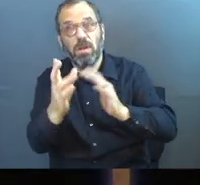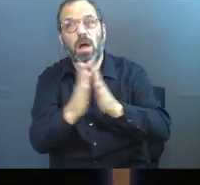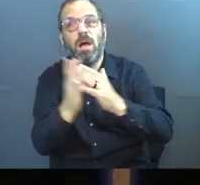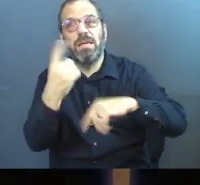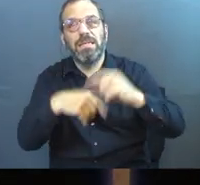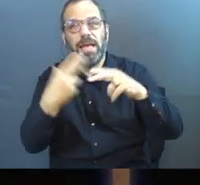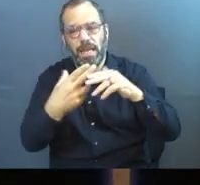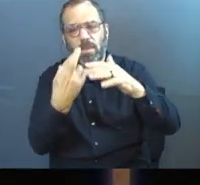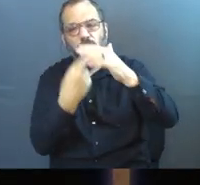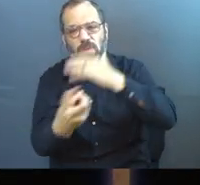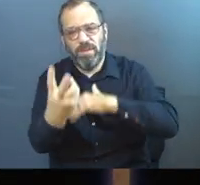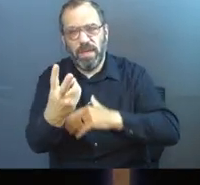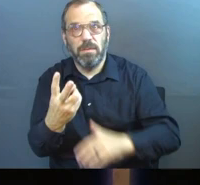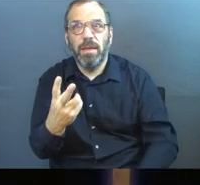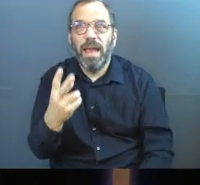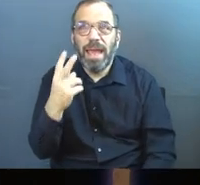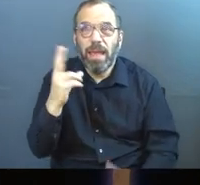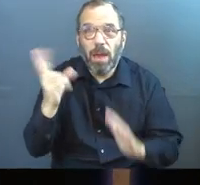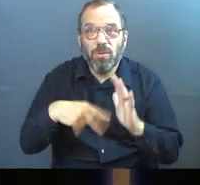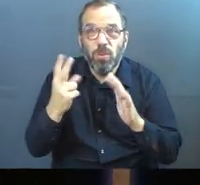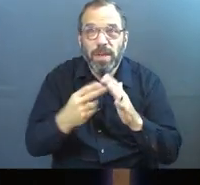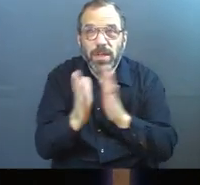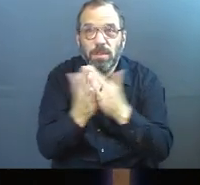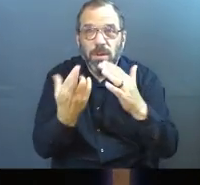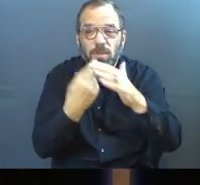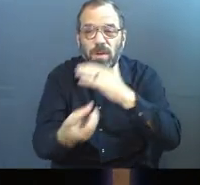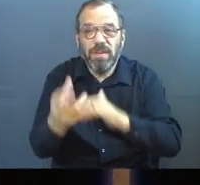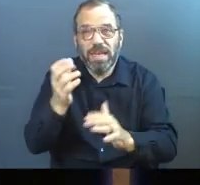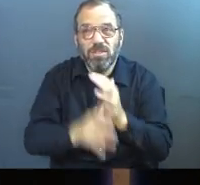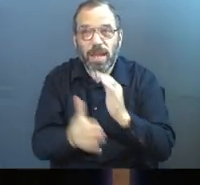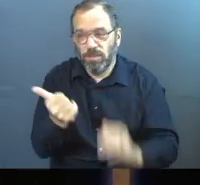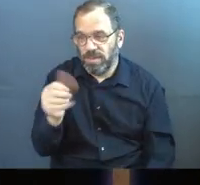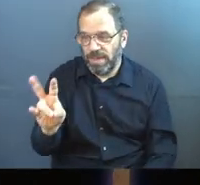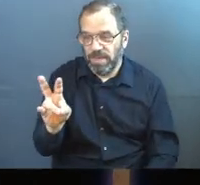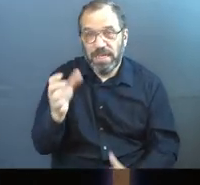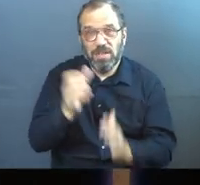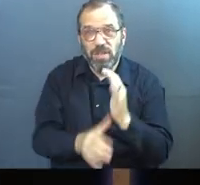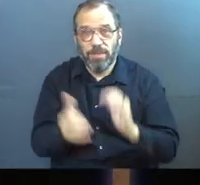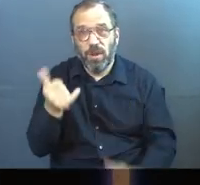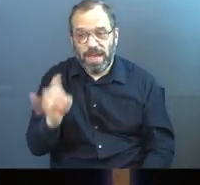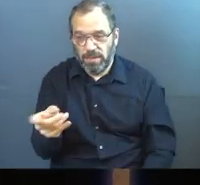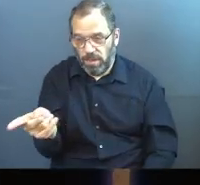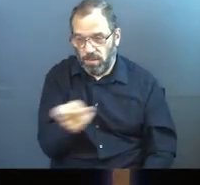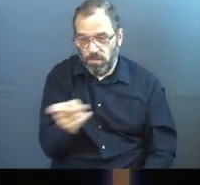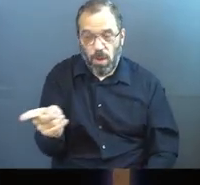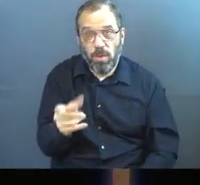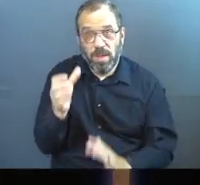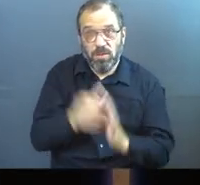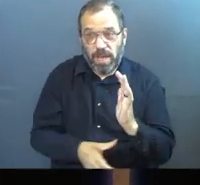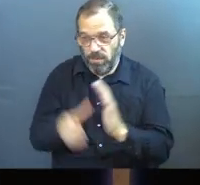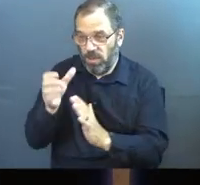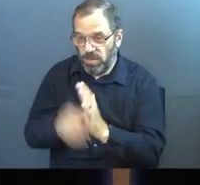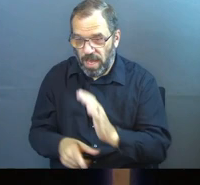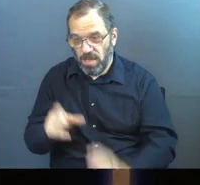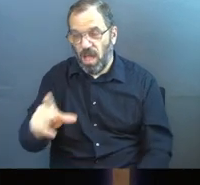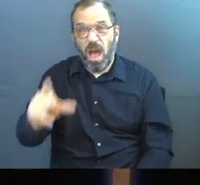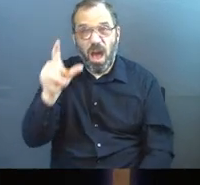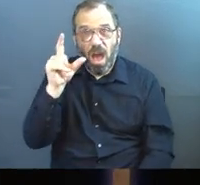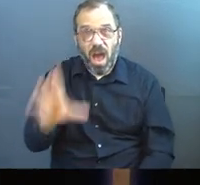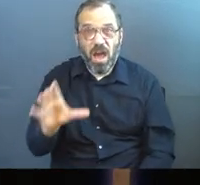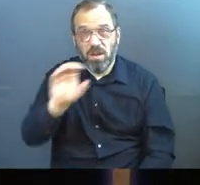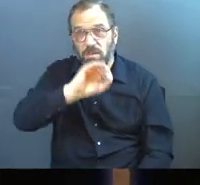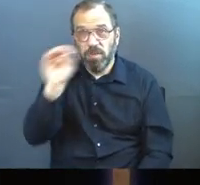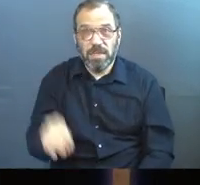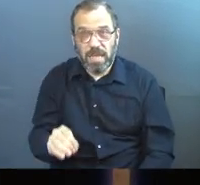And I went looking at Revelation. know what I found? I found in chapter 17 and chapter 18, both of those chapters are 100%